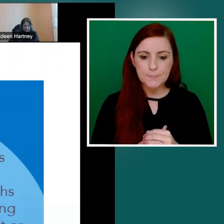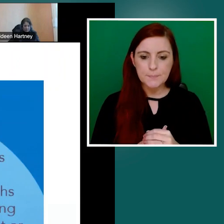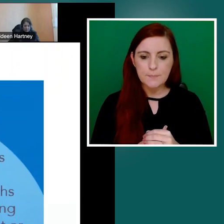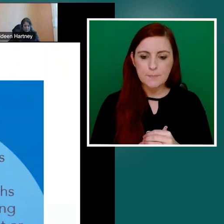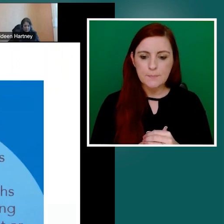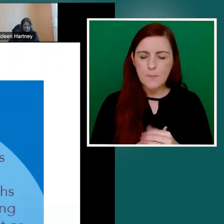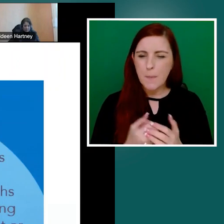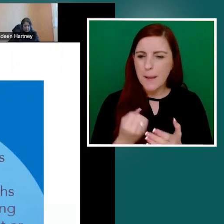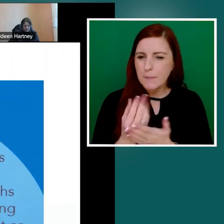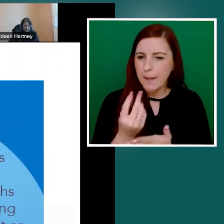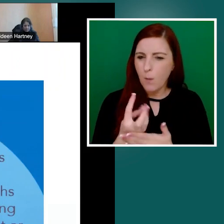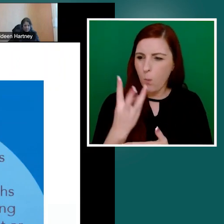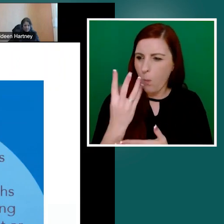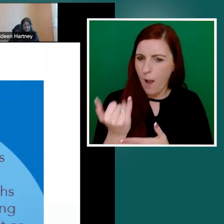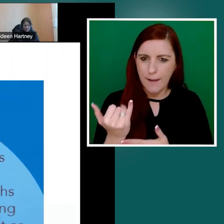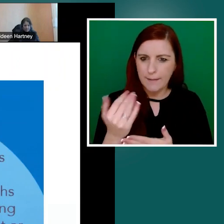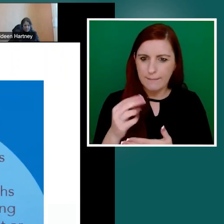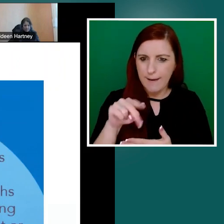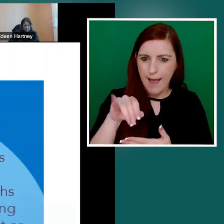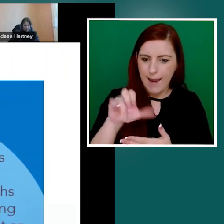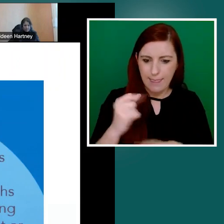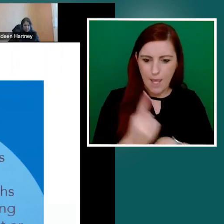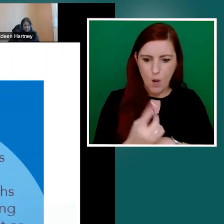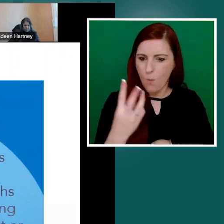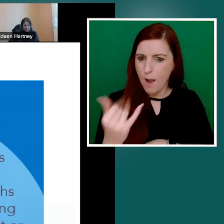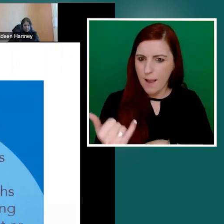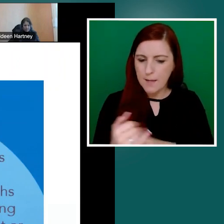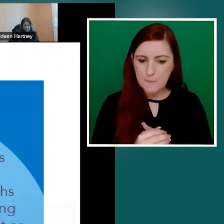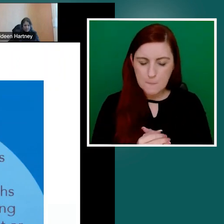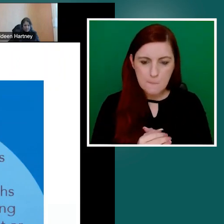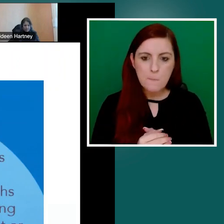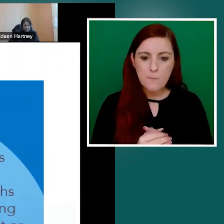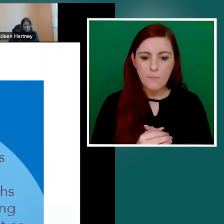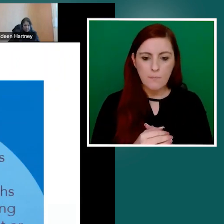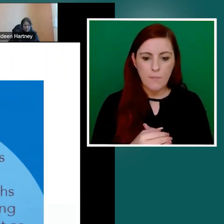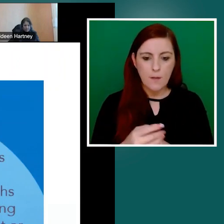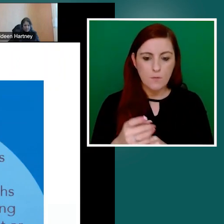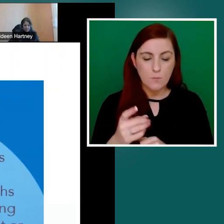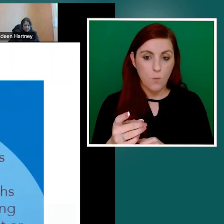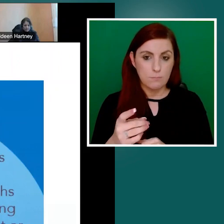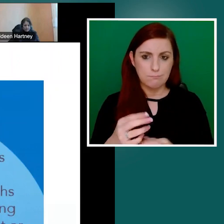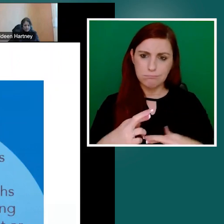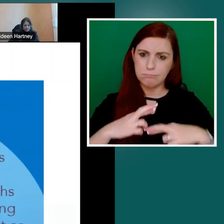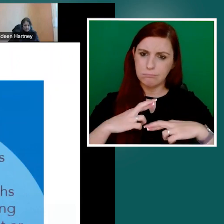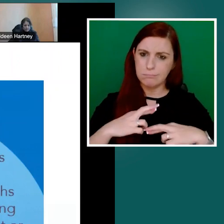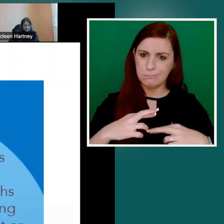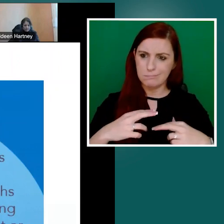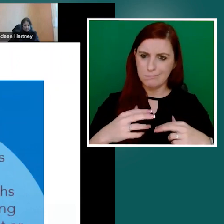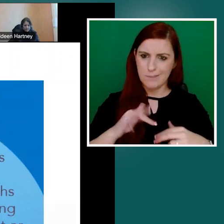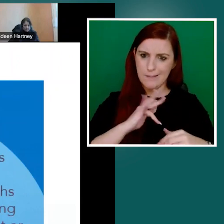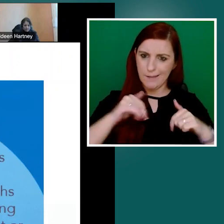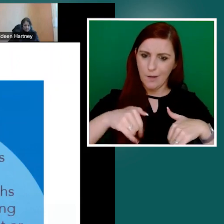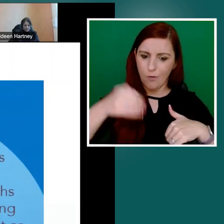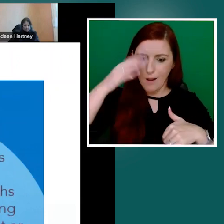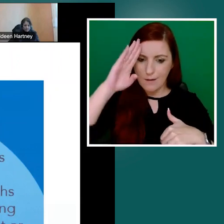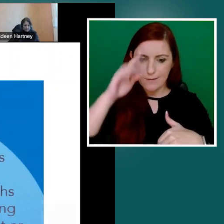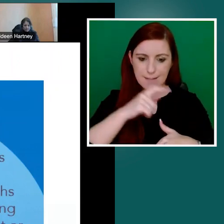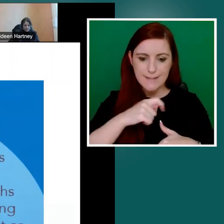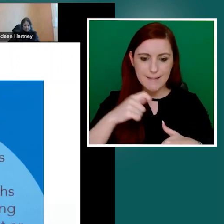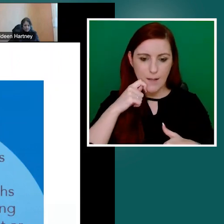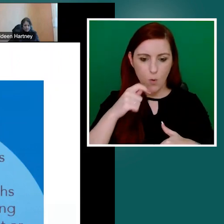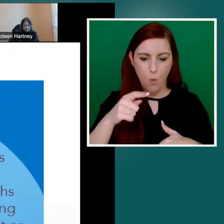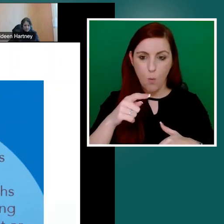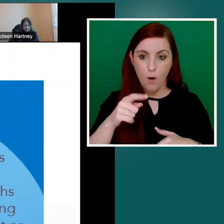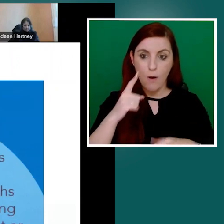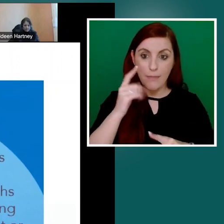ourselves in Ireland as being a land of saints and scholars. And while that is true, there's a different reality. And that reality is that for one in six adults